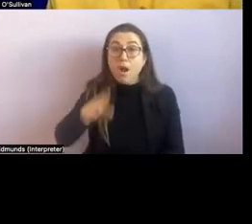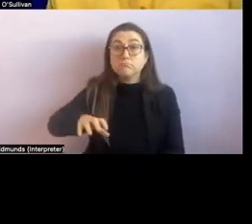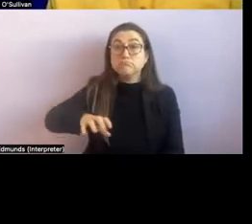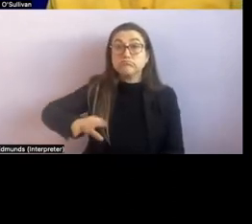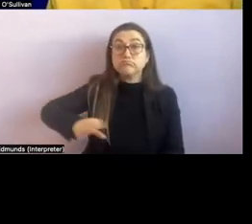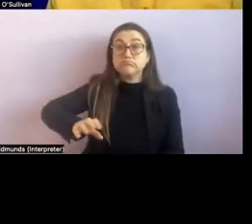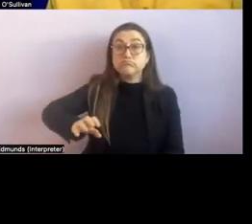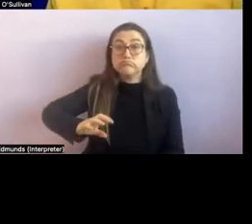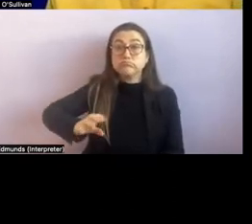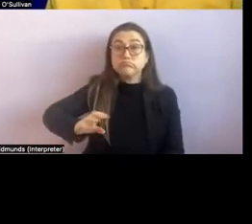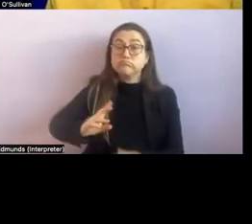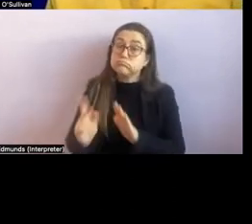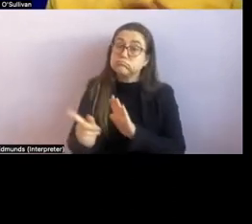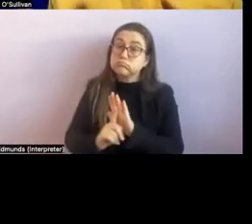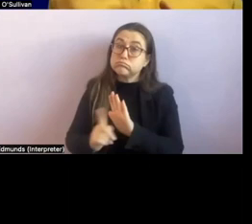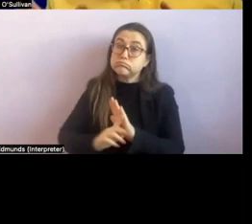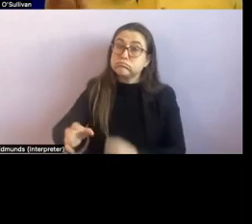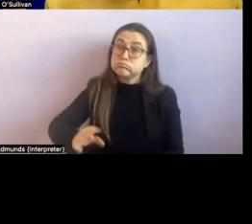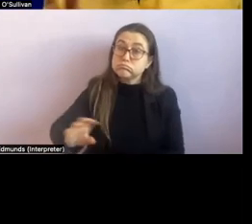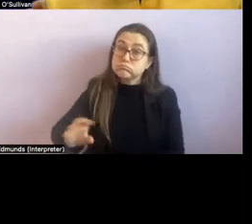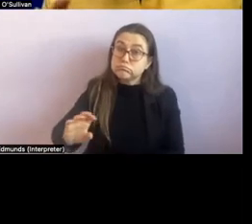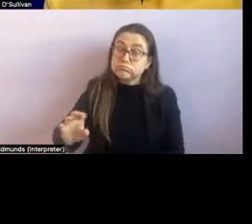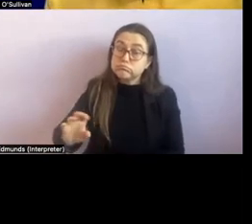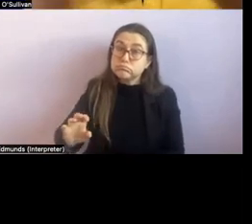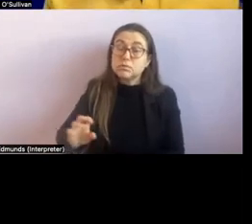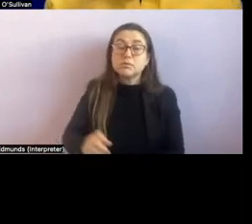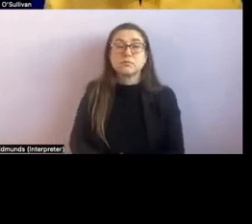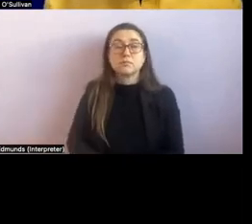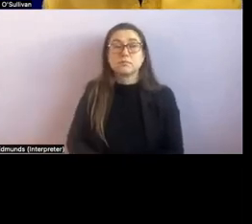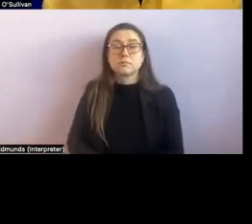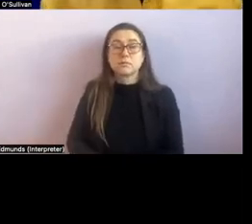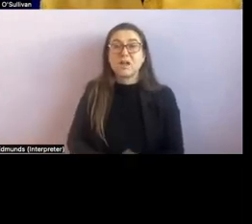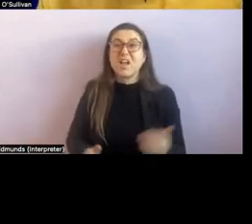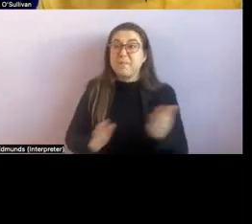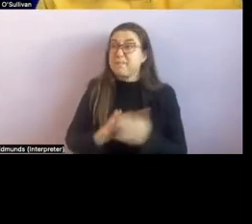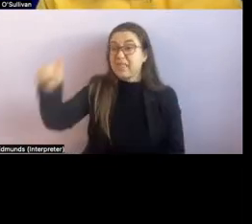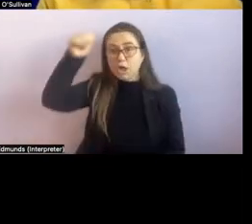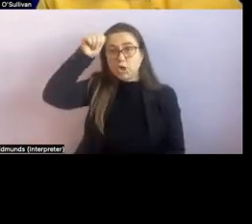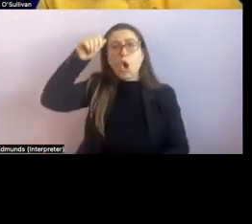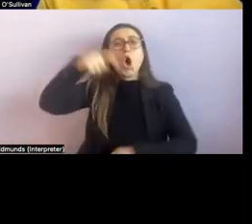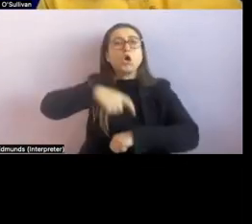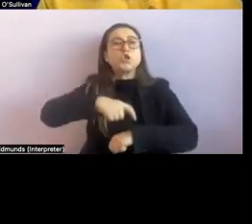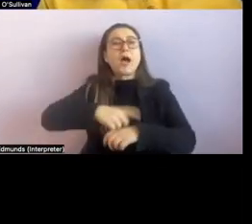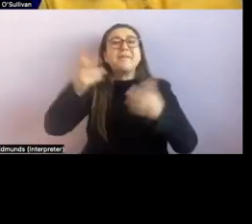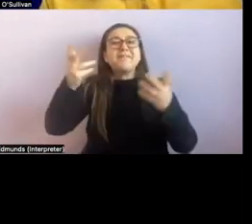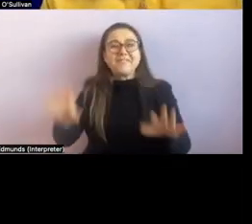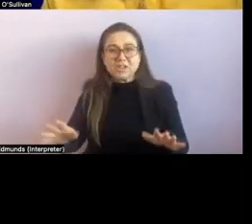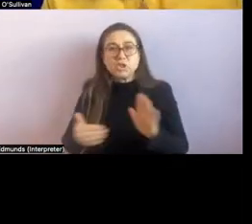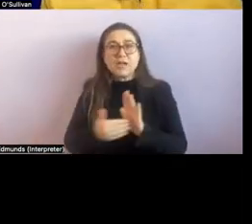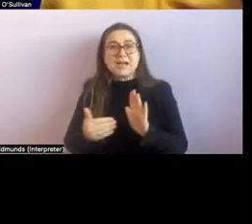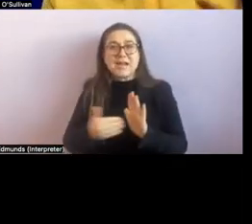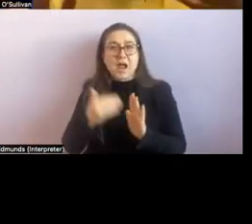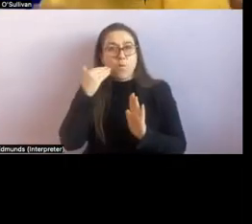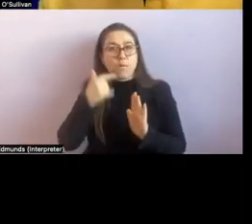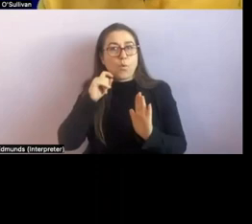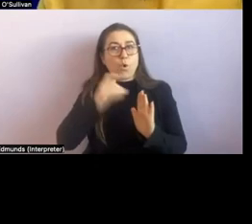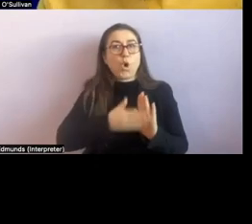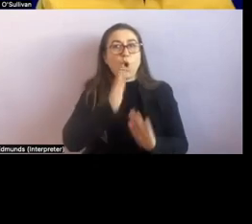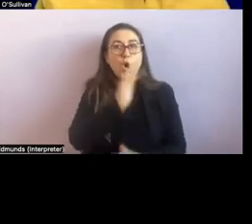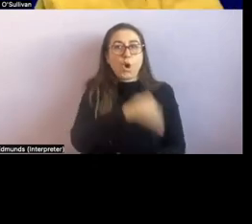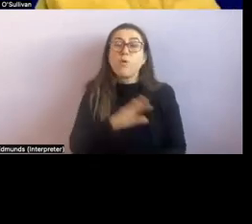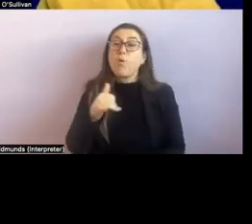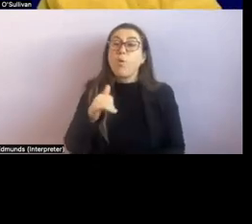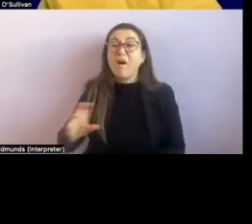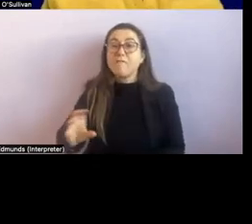a uh that will give a to know that time is up or um a vibrating clock